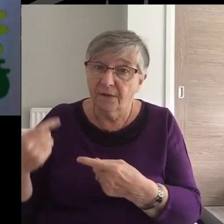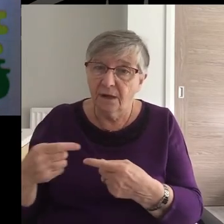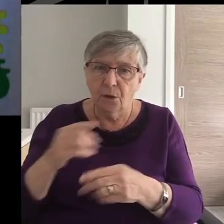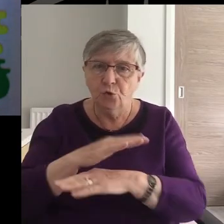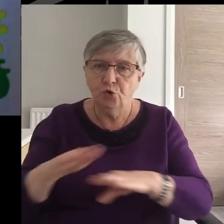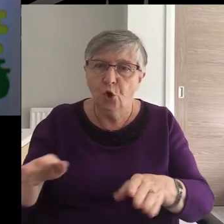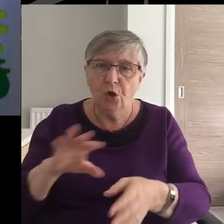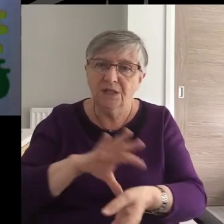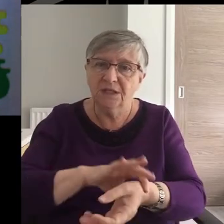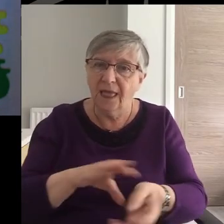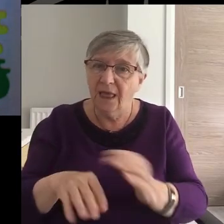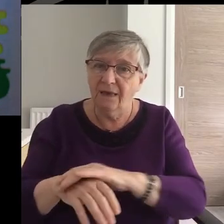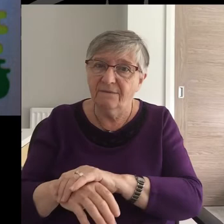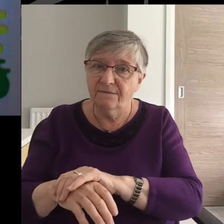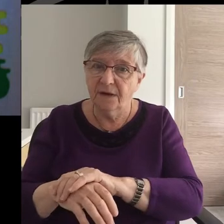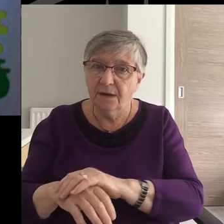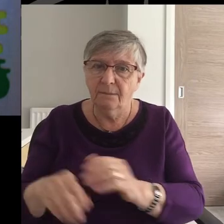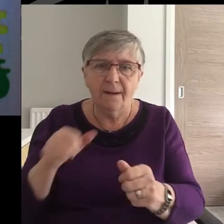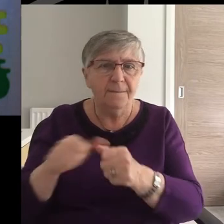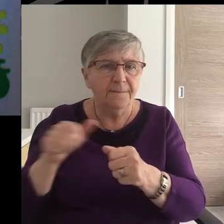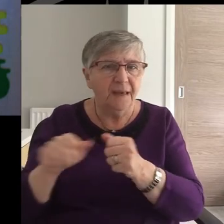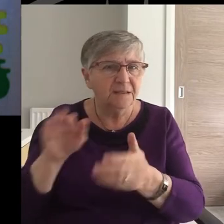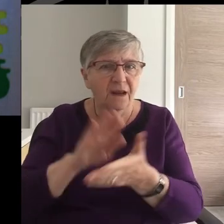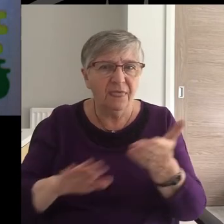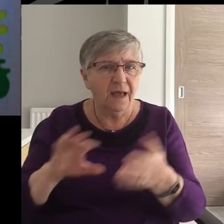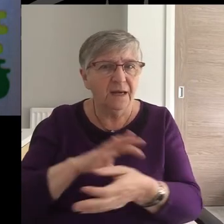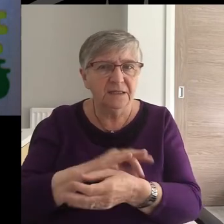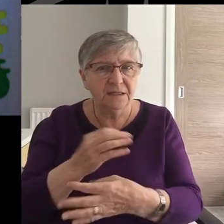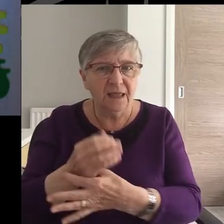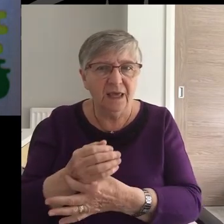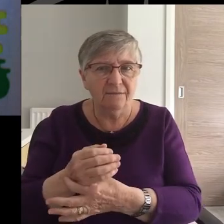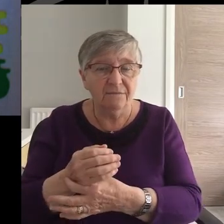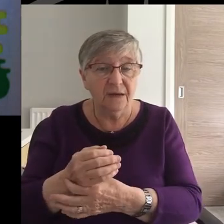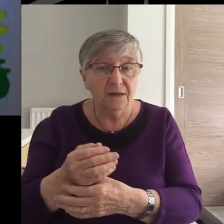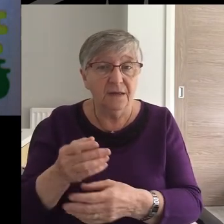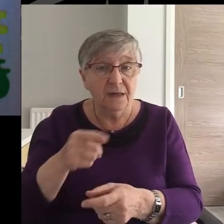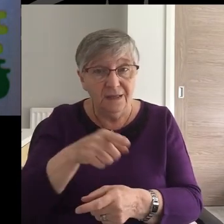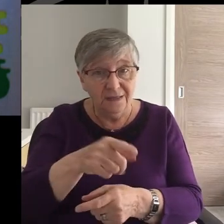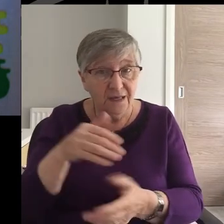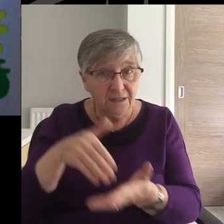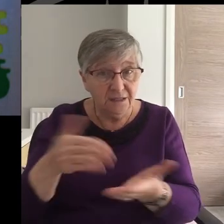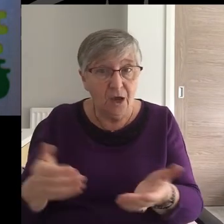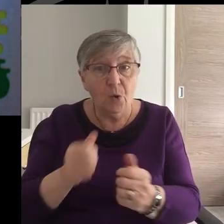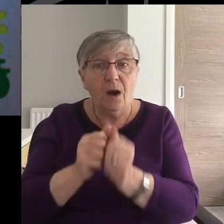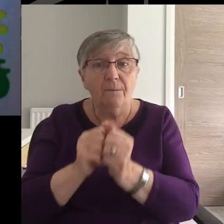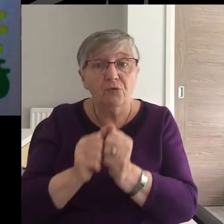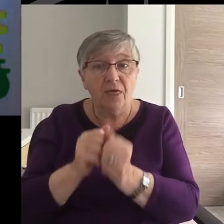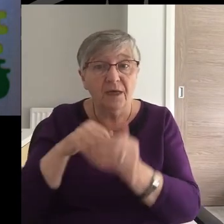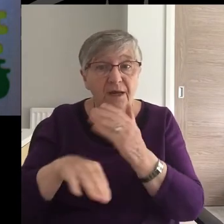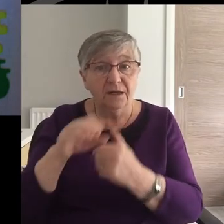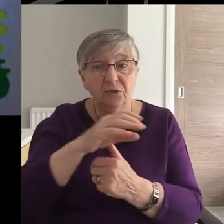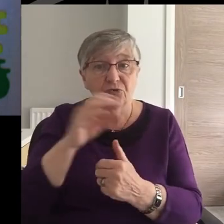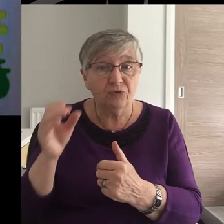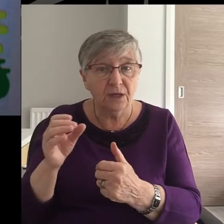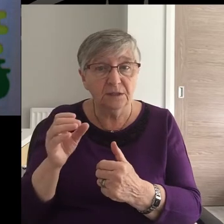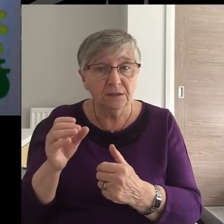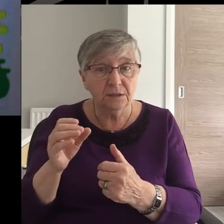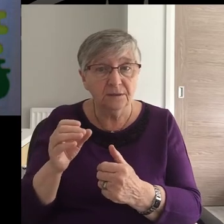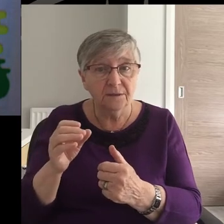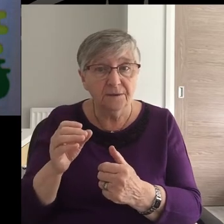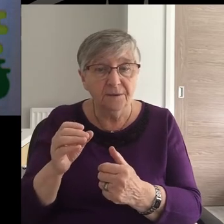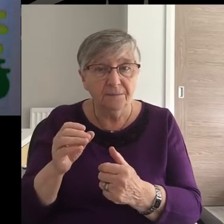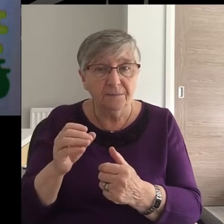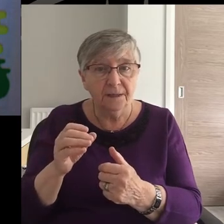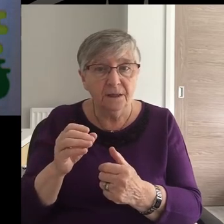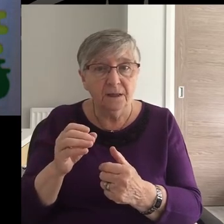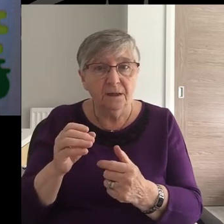No longer as a slave, but better than a slave. As a dear brother, he is very dear to